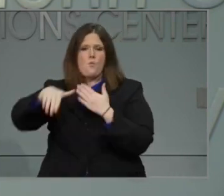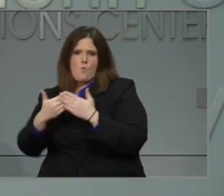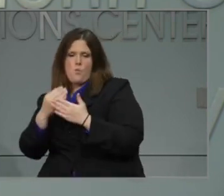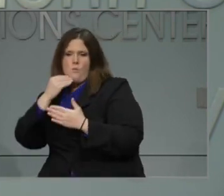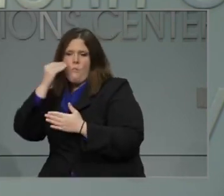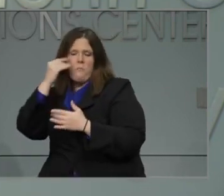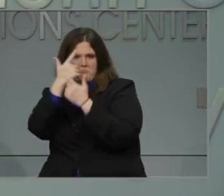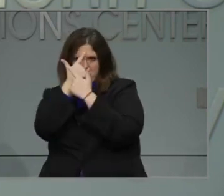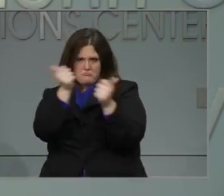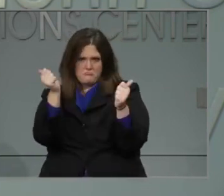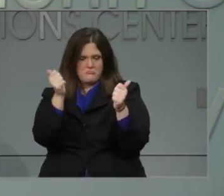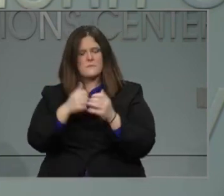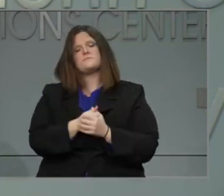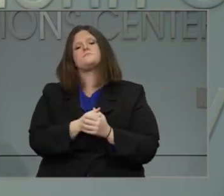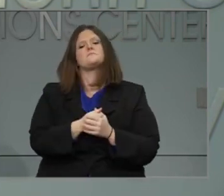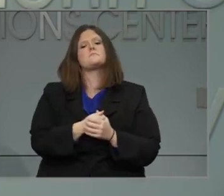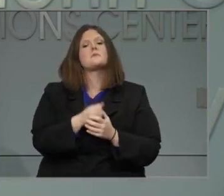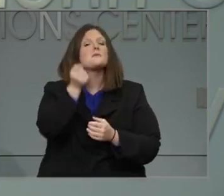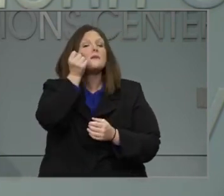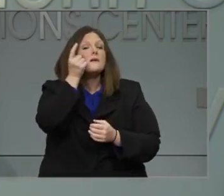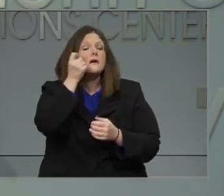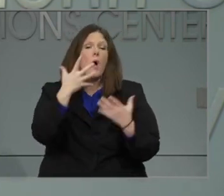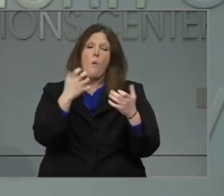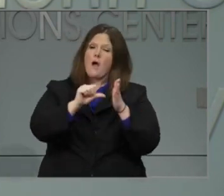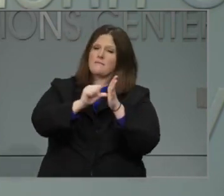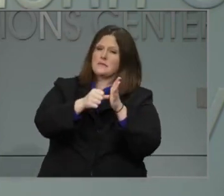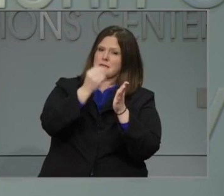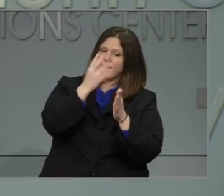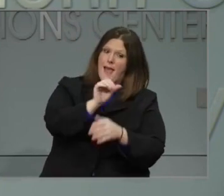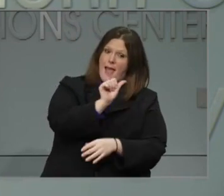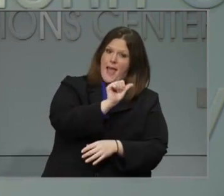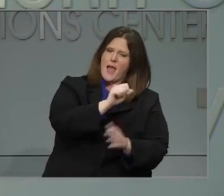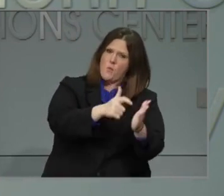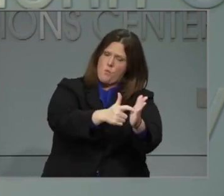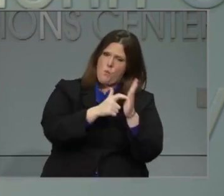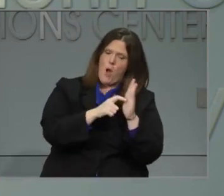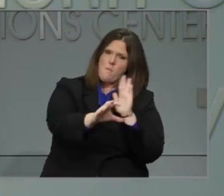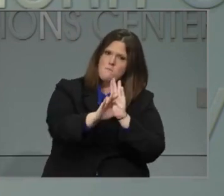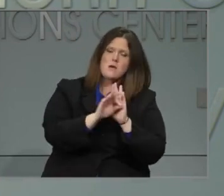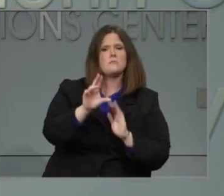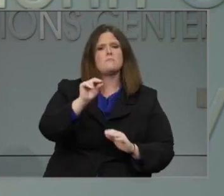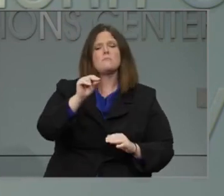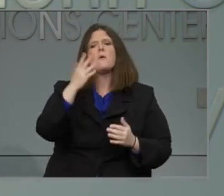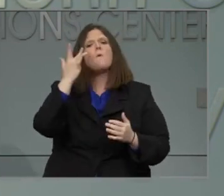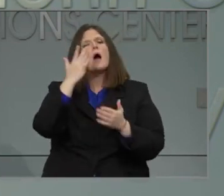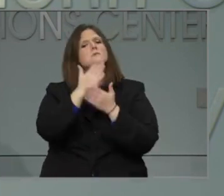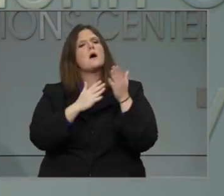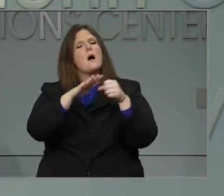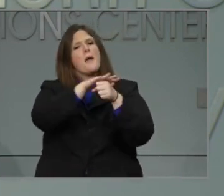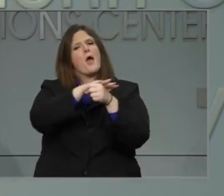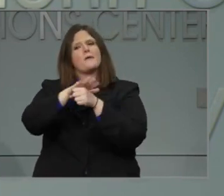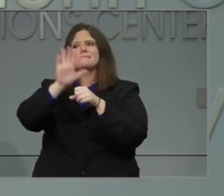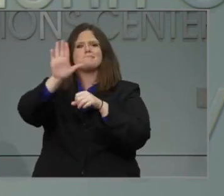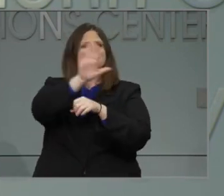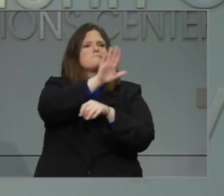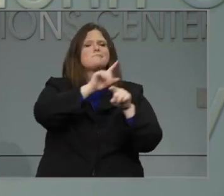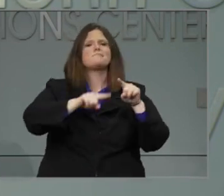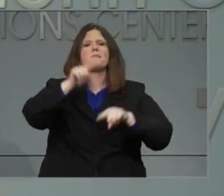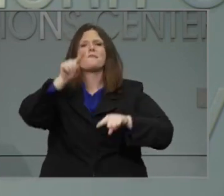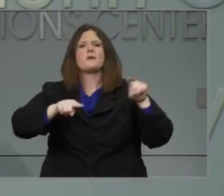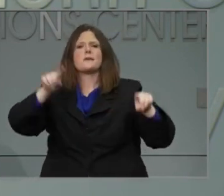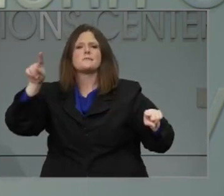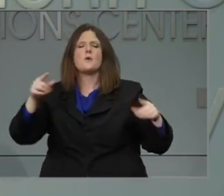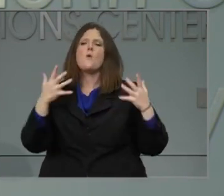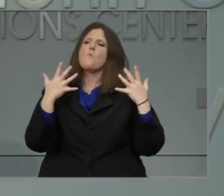school districts, and for every family. Opportunities for remote learning need to be available for families who choose it,